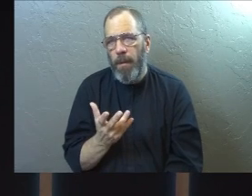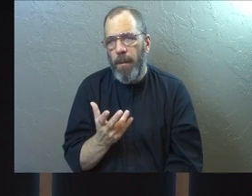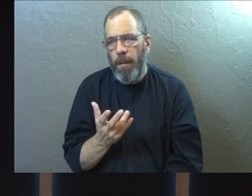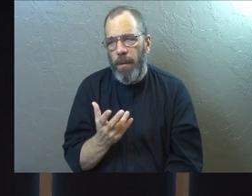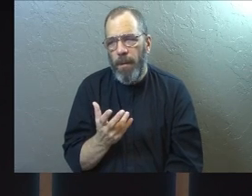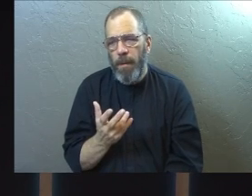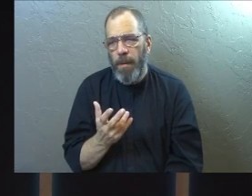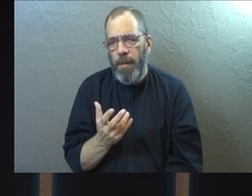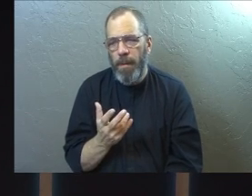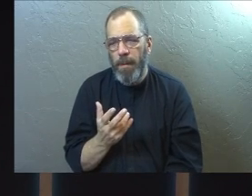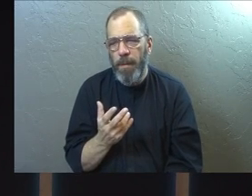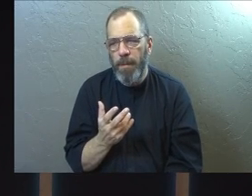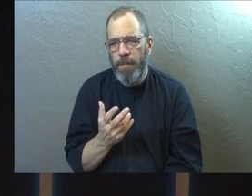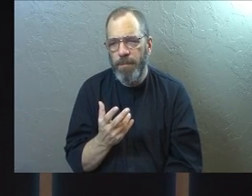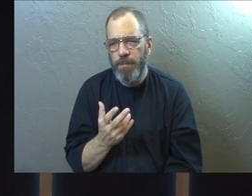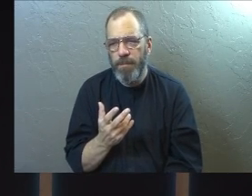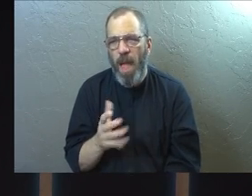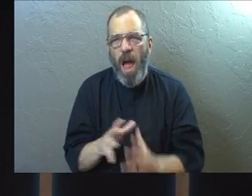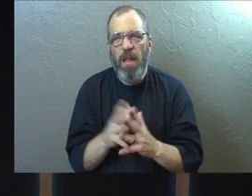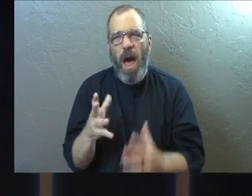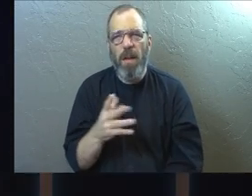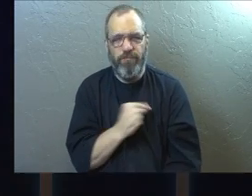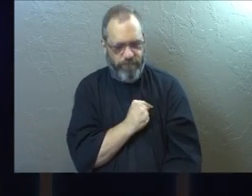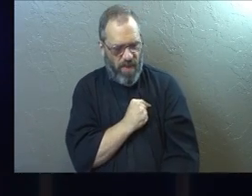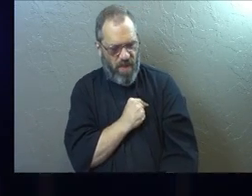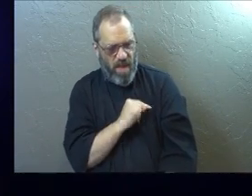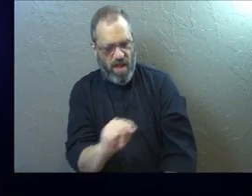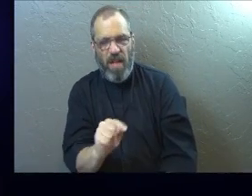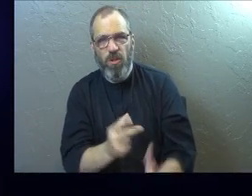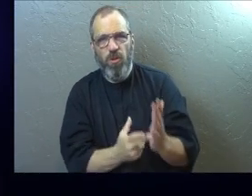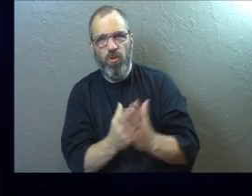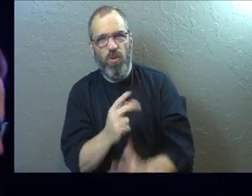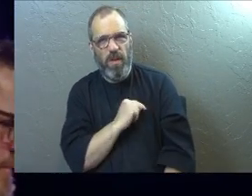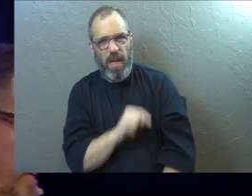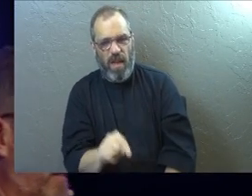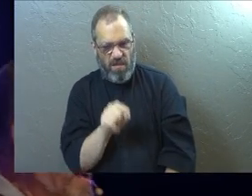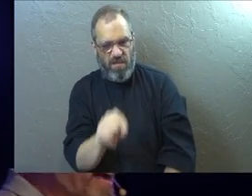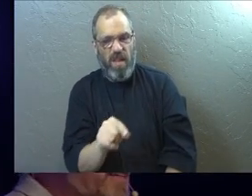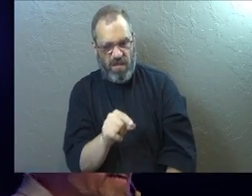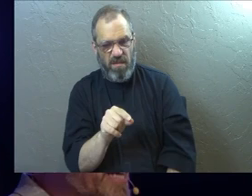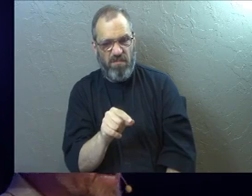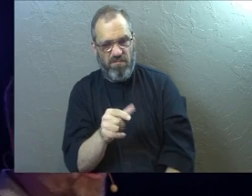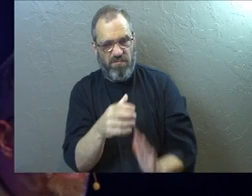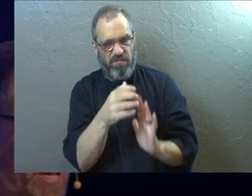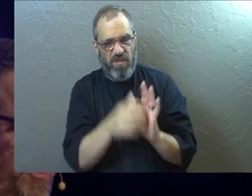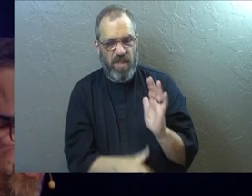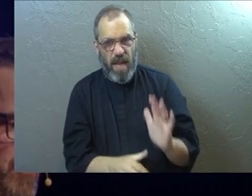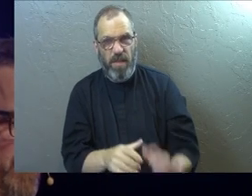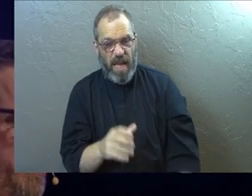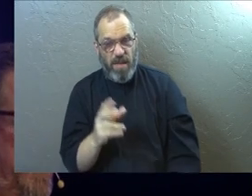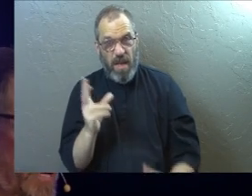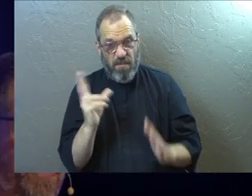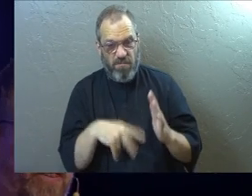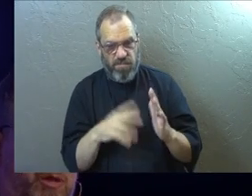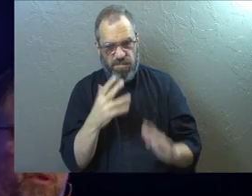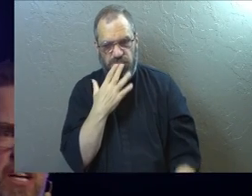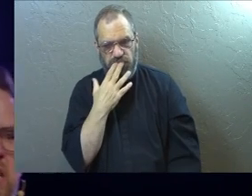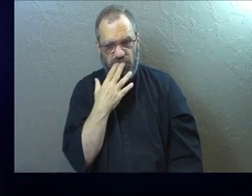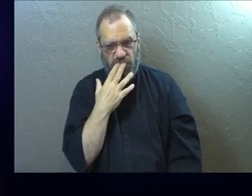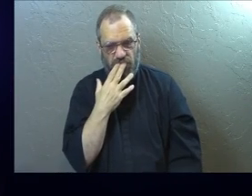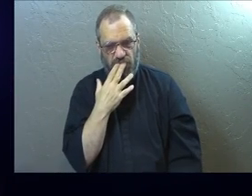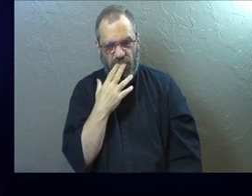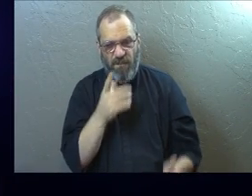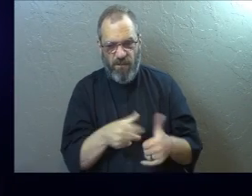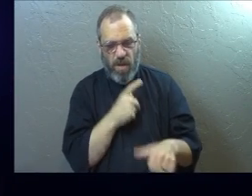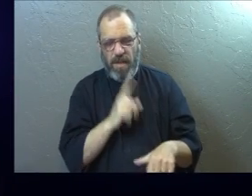There's a lot of theological truth in this passage. And as I read down through it, kind of first